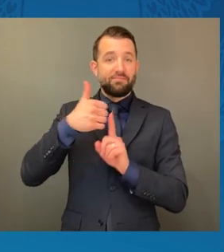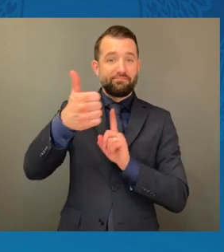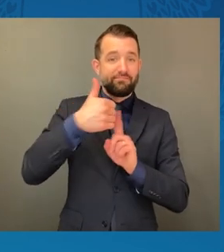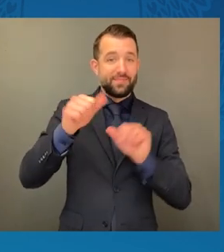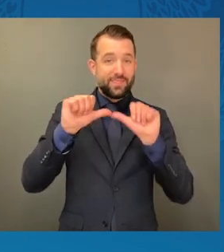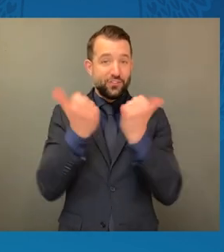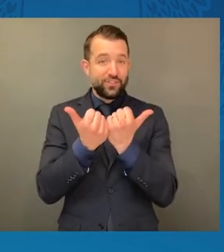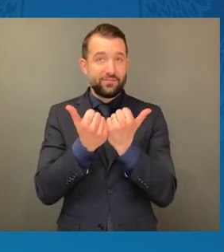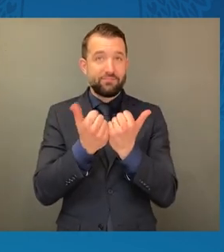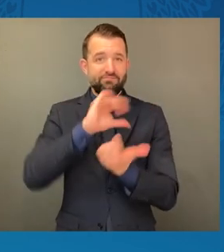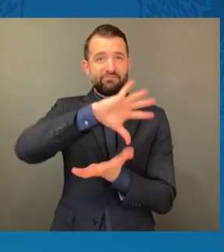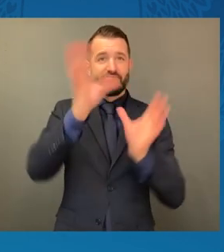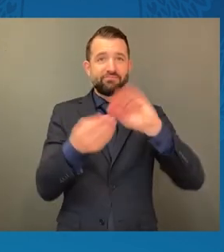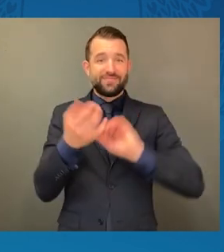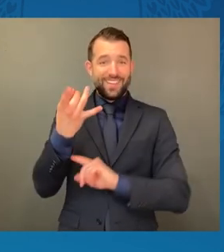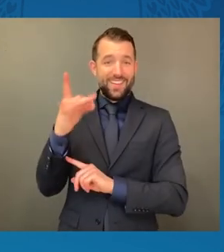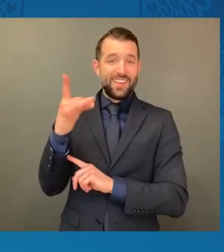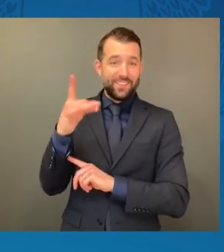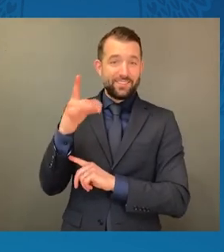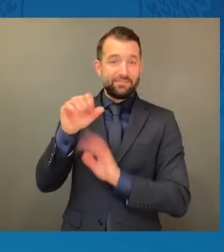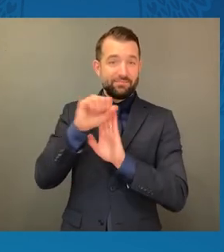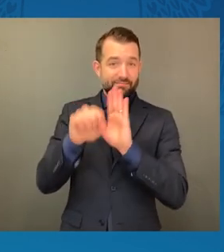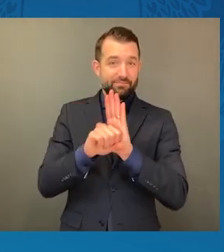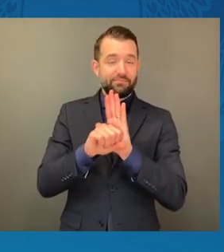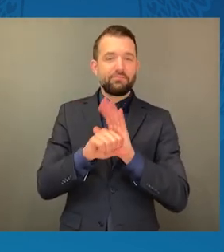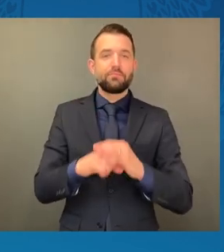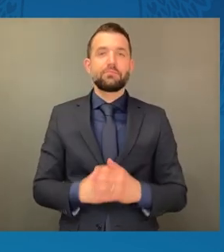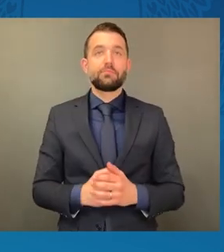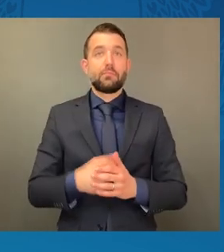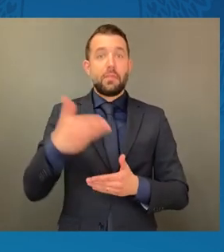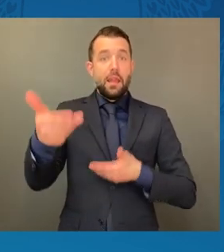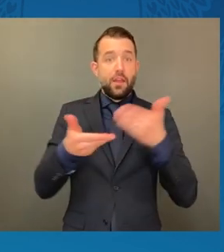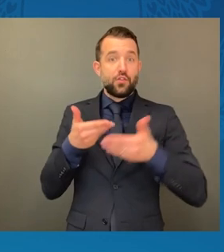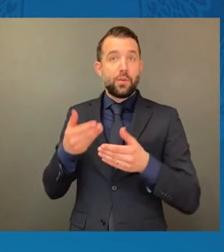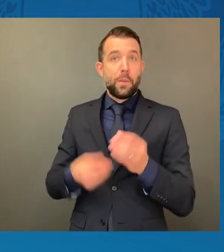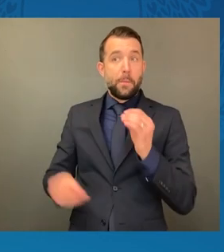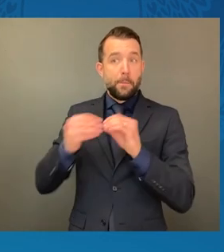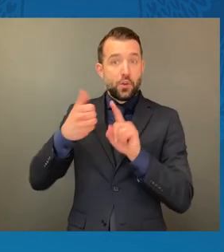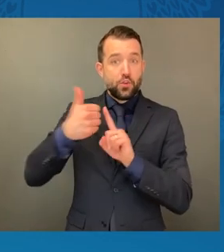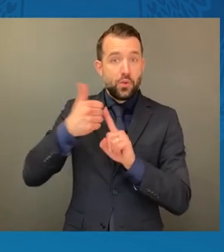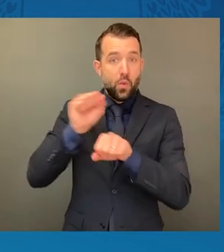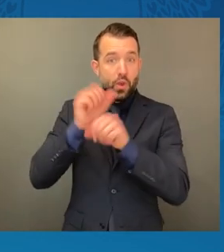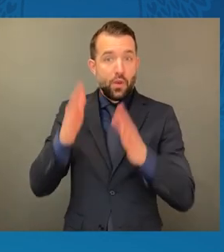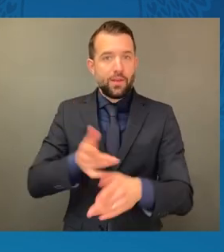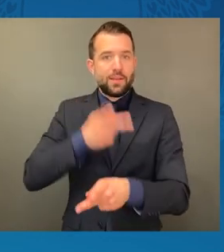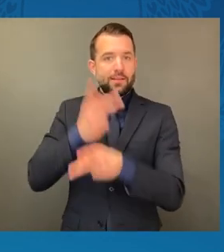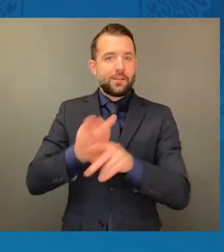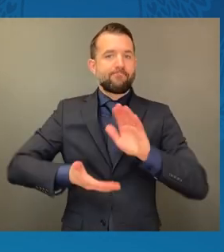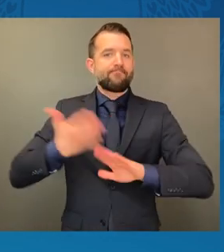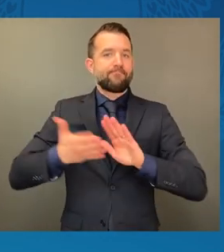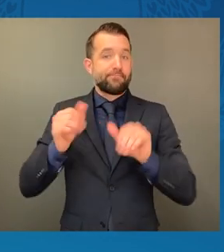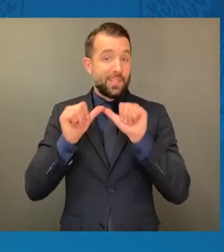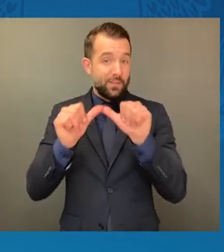This funding will help communities employ more transit workers and keep transit services running. In addition, as